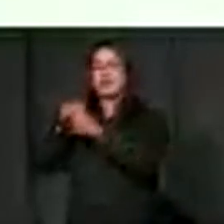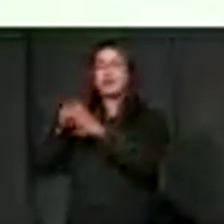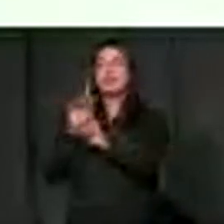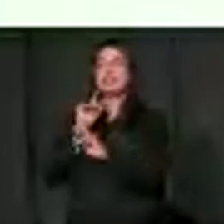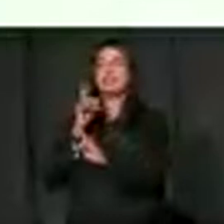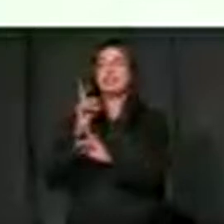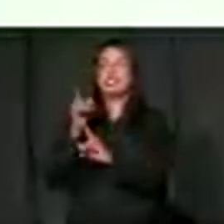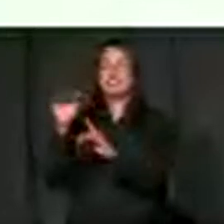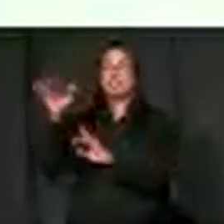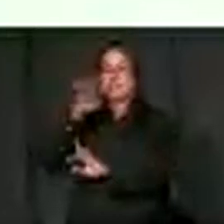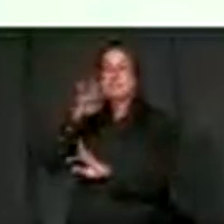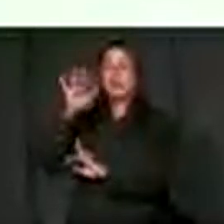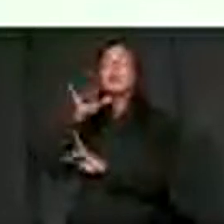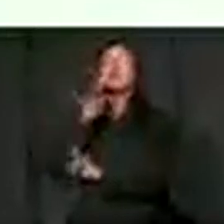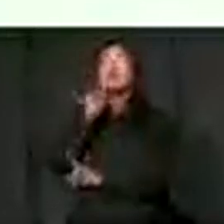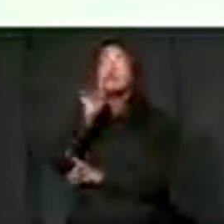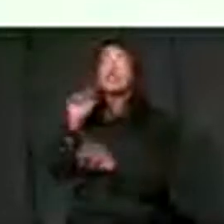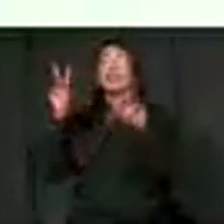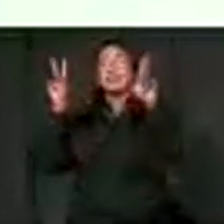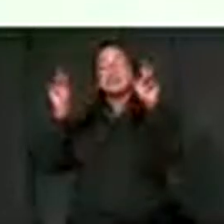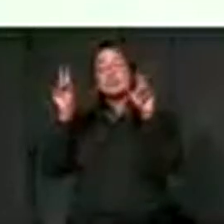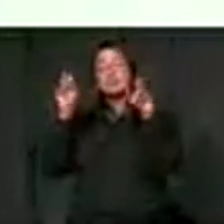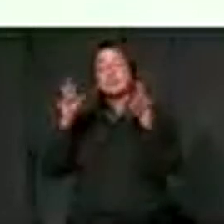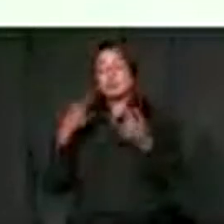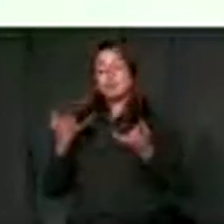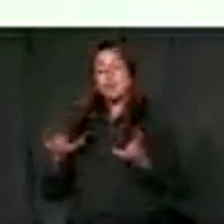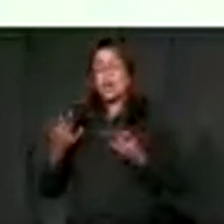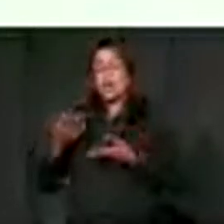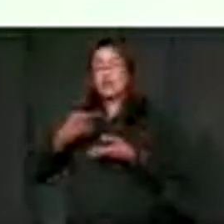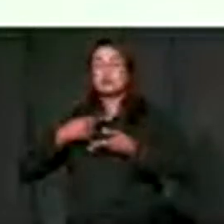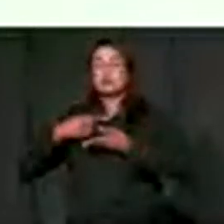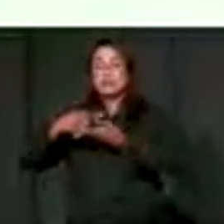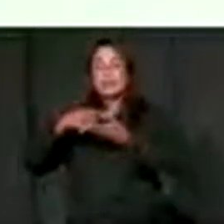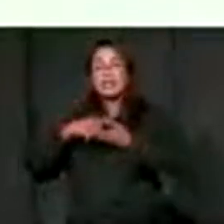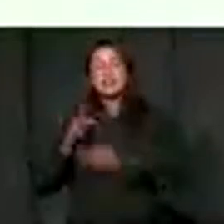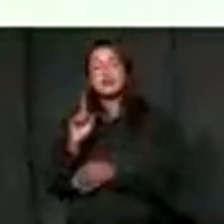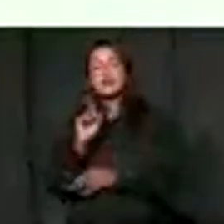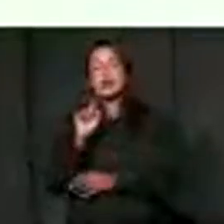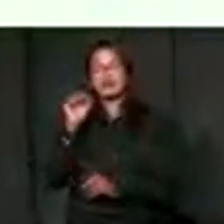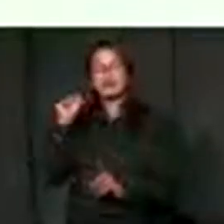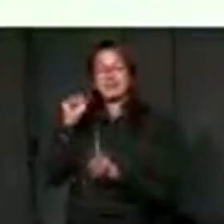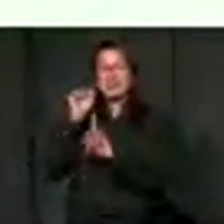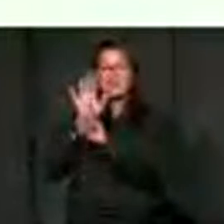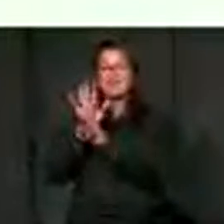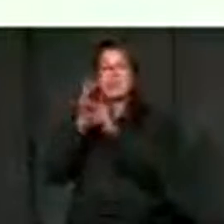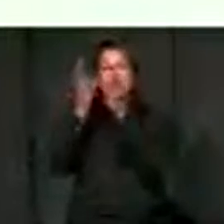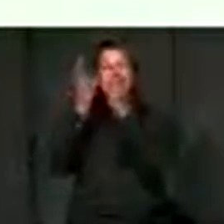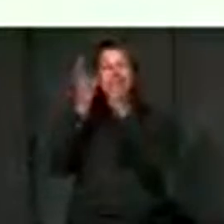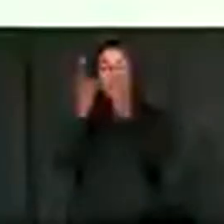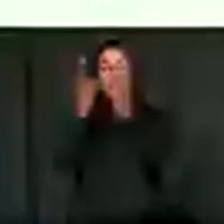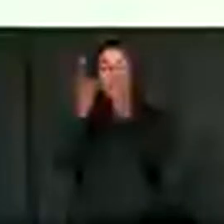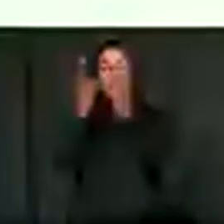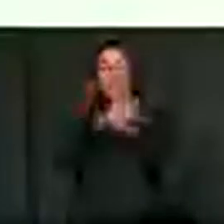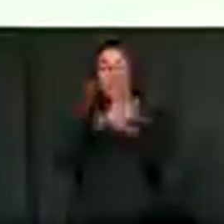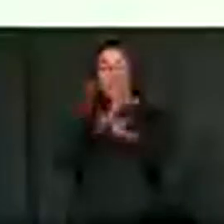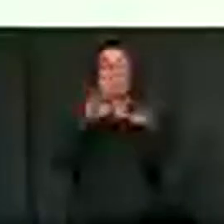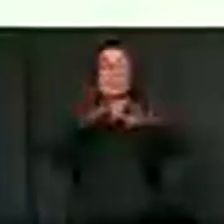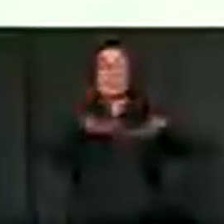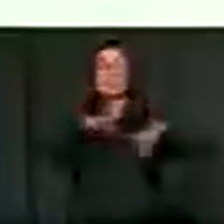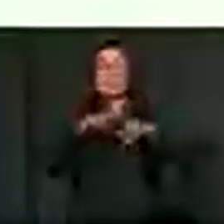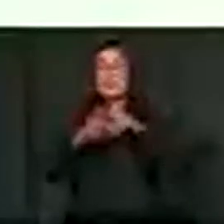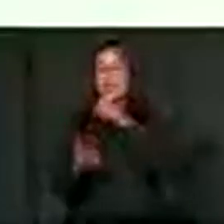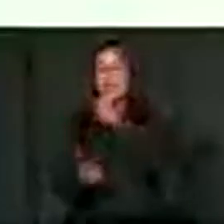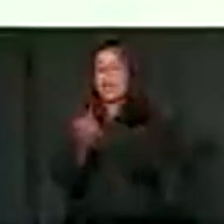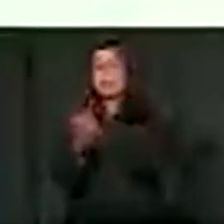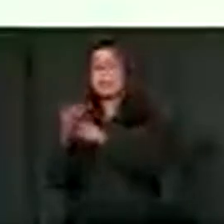So the issues discussed here, just to mention them, the impact and the cost of COVID-19